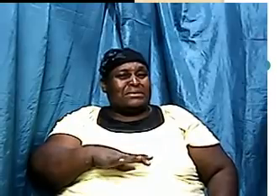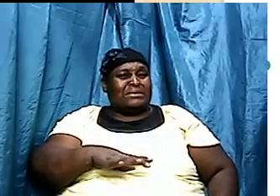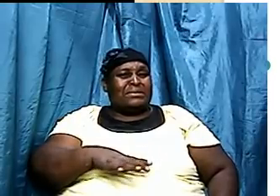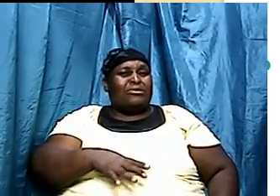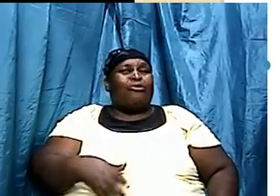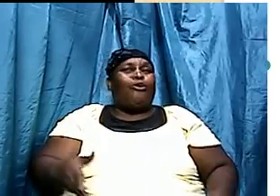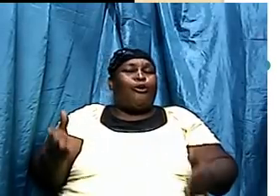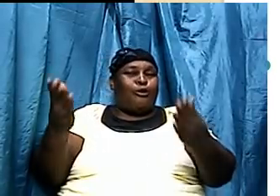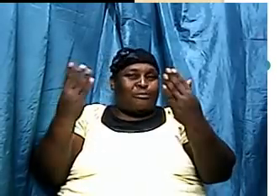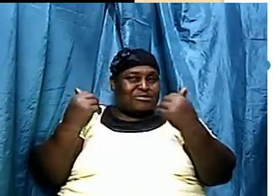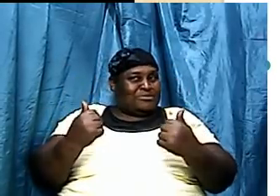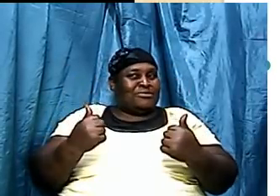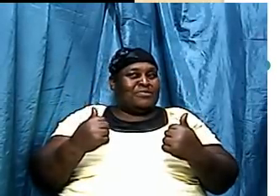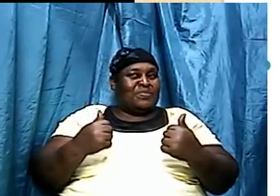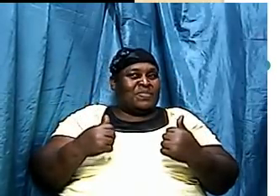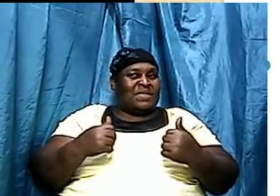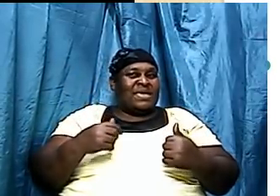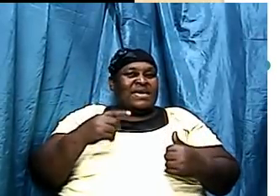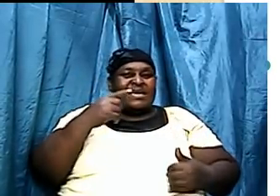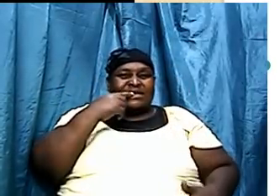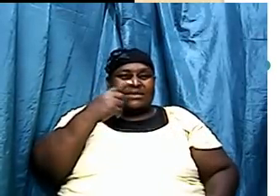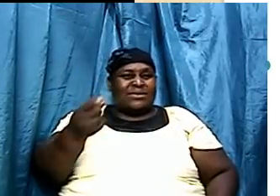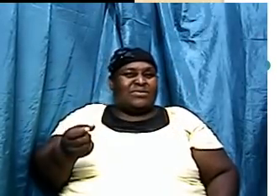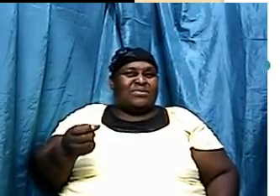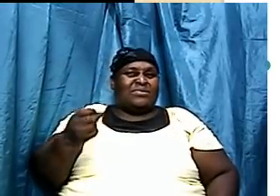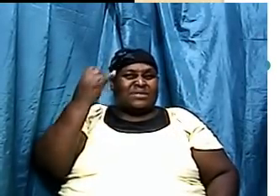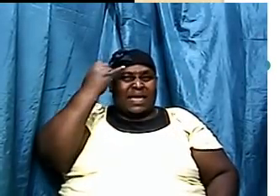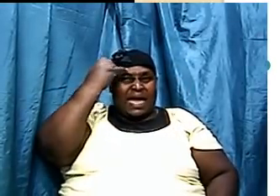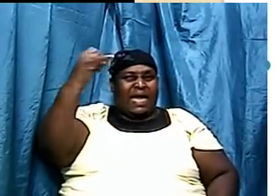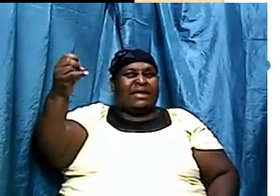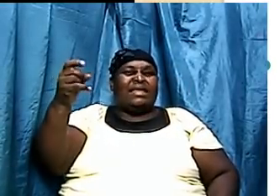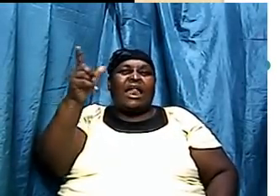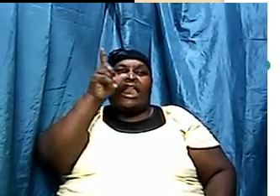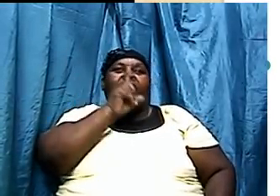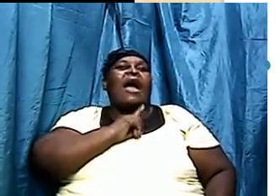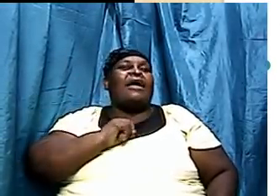Bernard policy who said that he came up with the idea lie